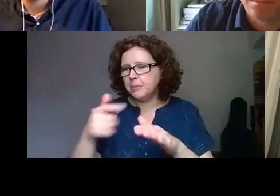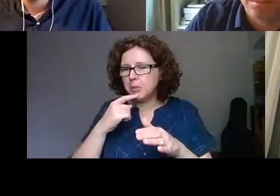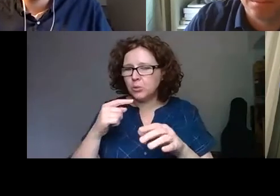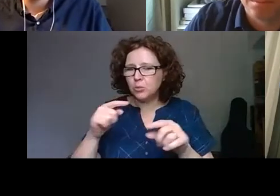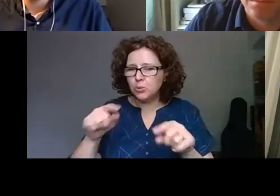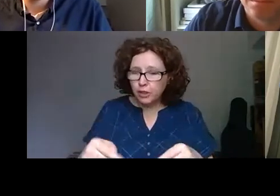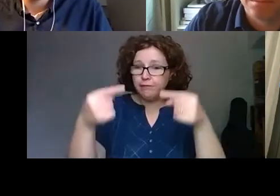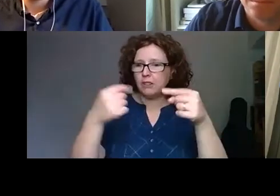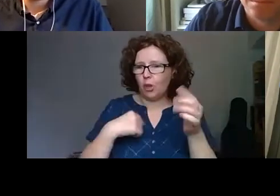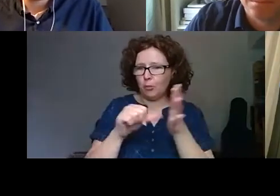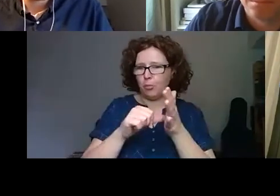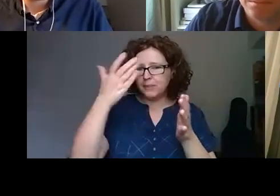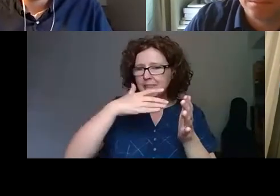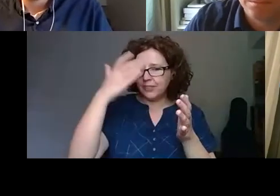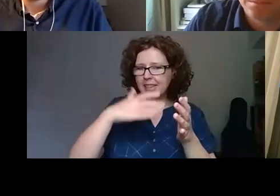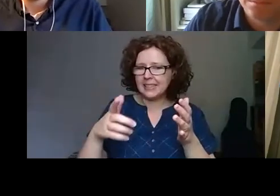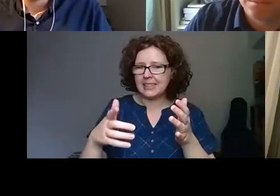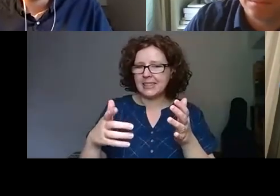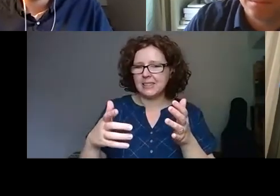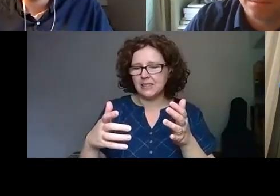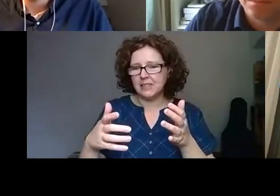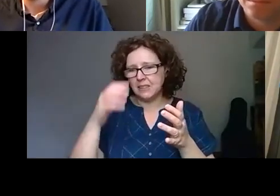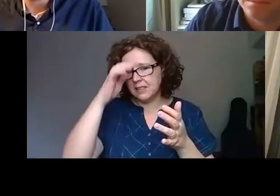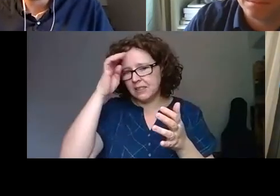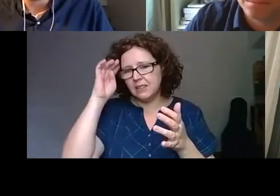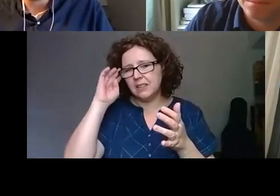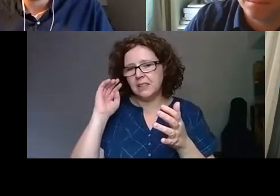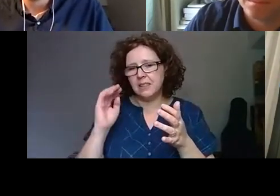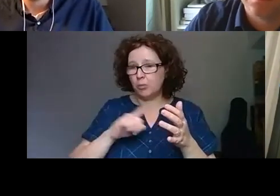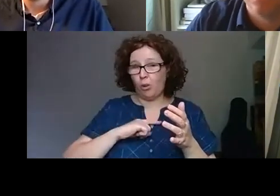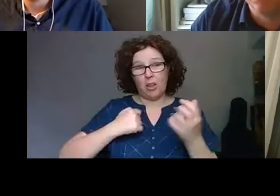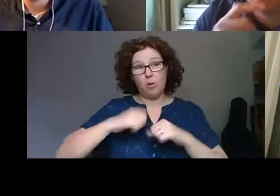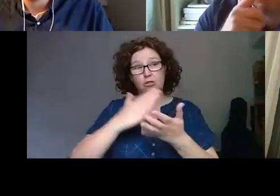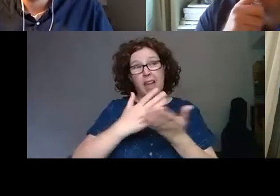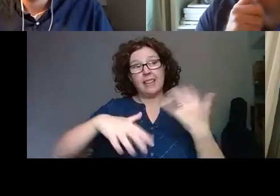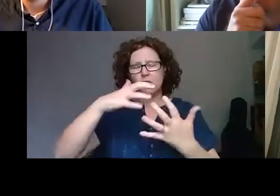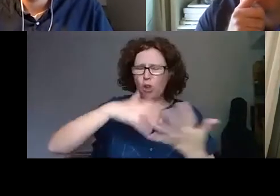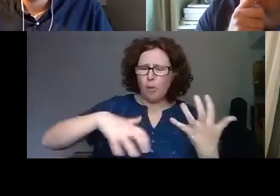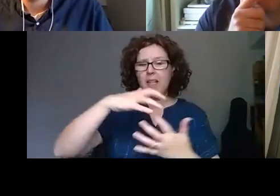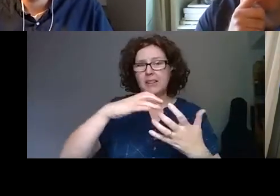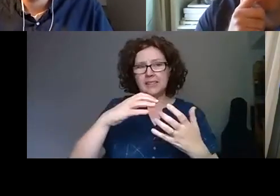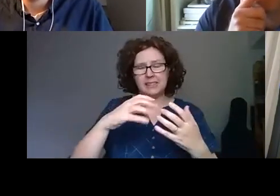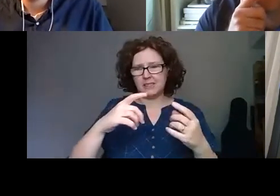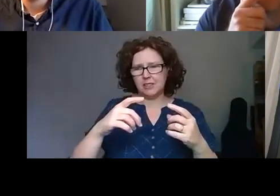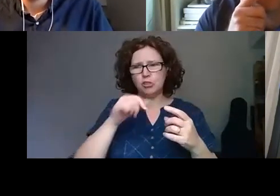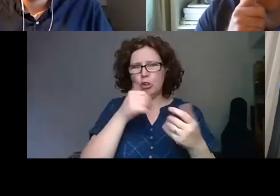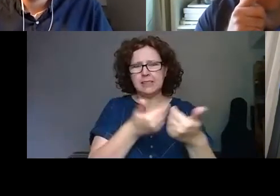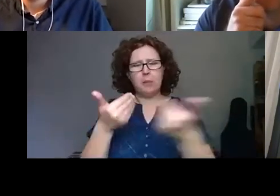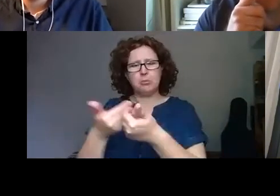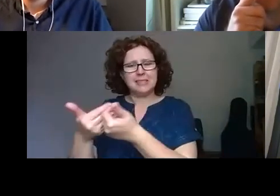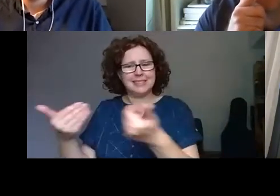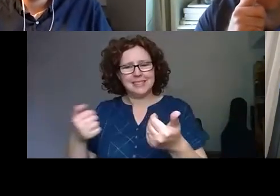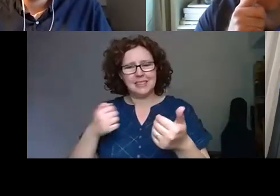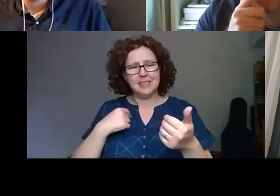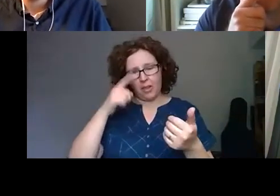and to embody our complex and entangled realities. I think that will be our future